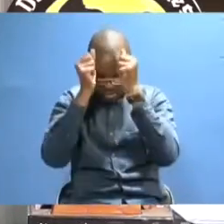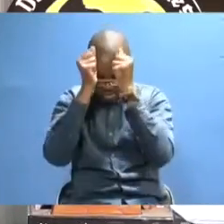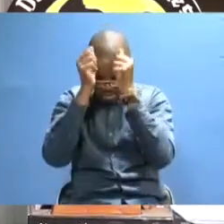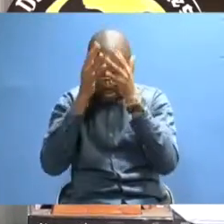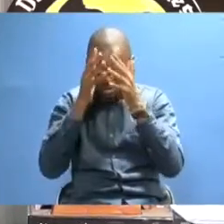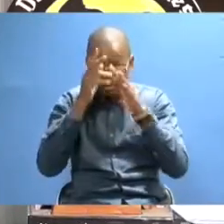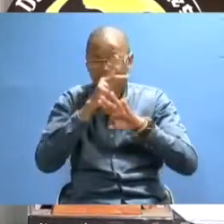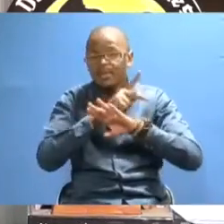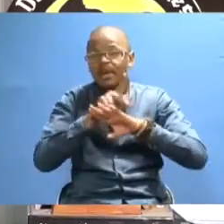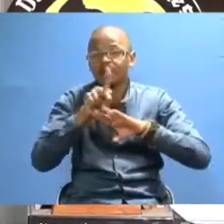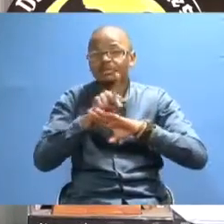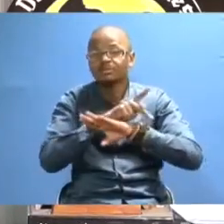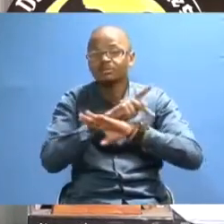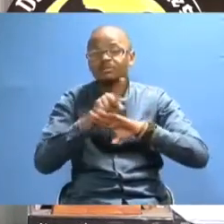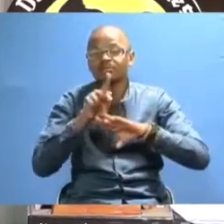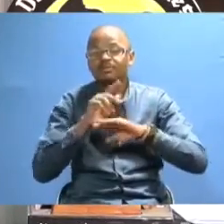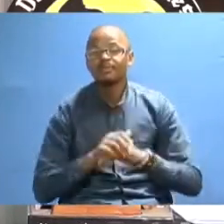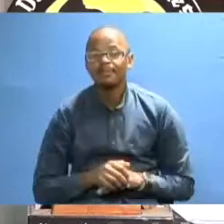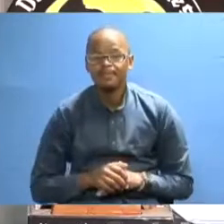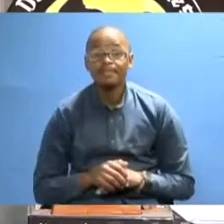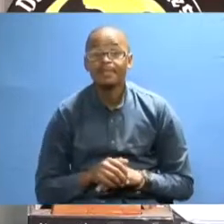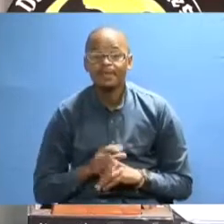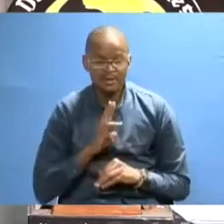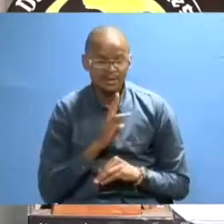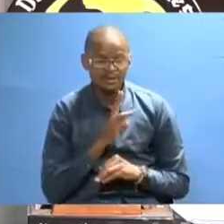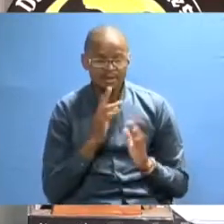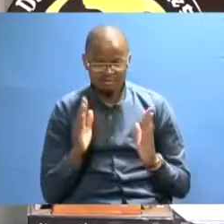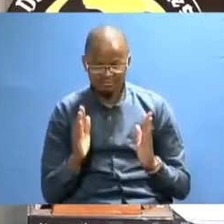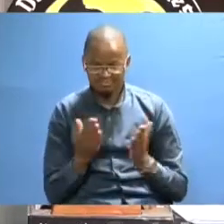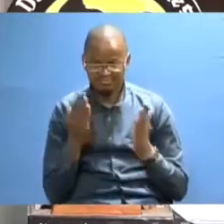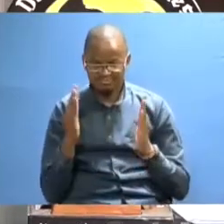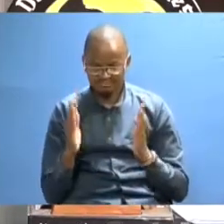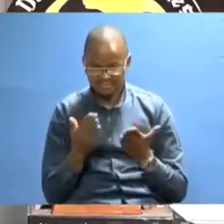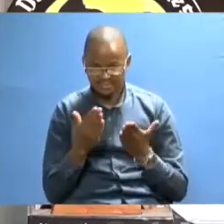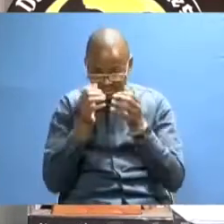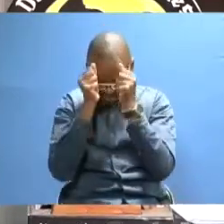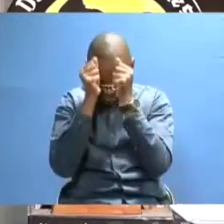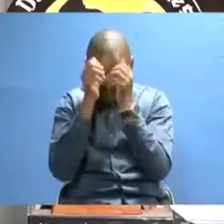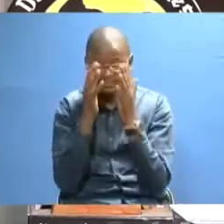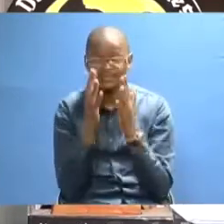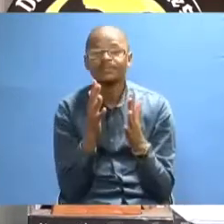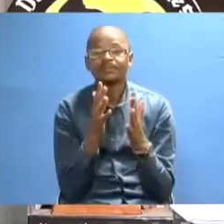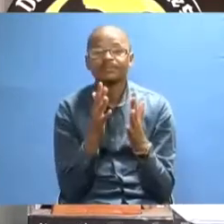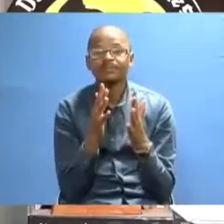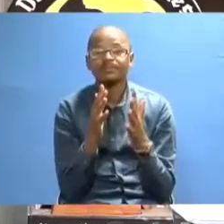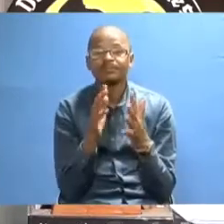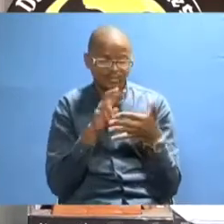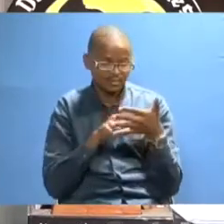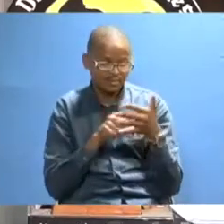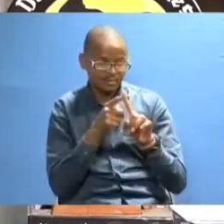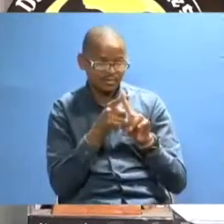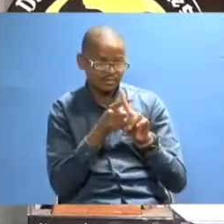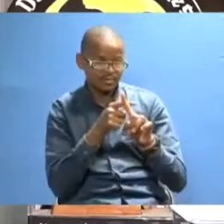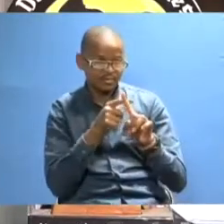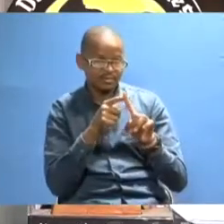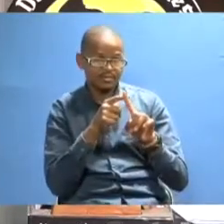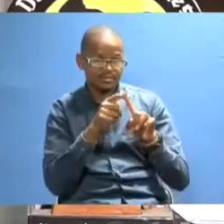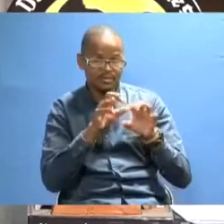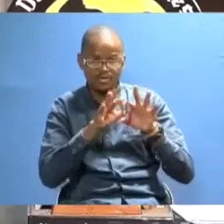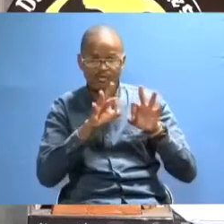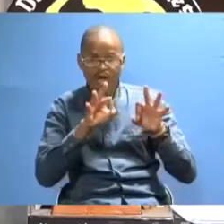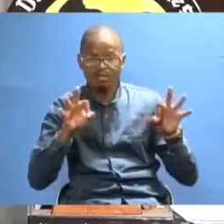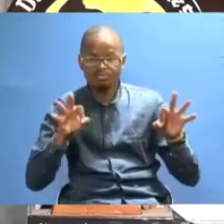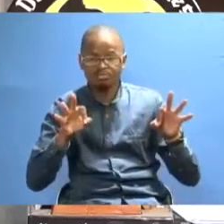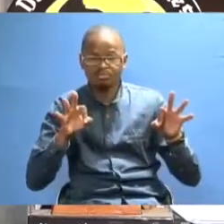in students' practicals. We encourage our students to study from the field,